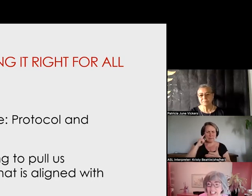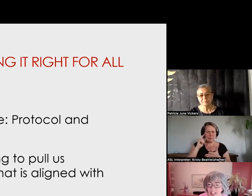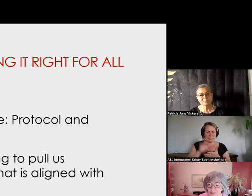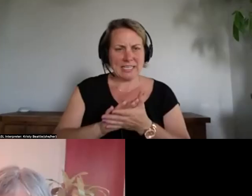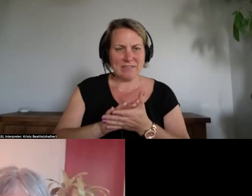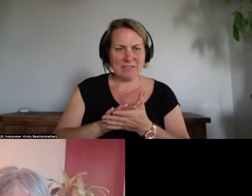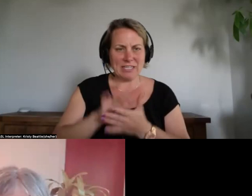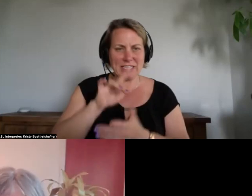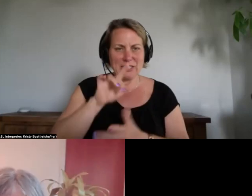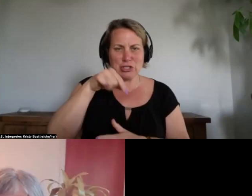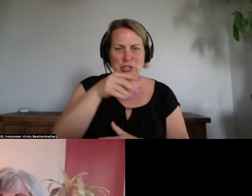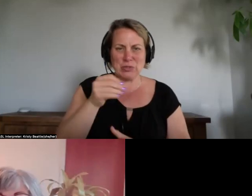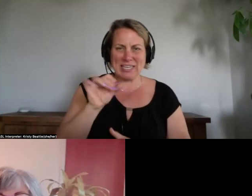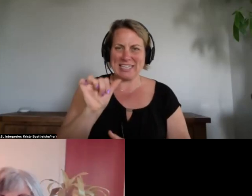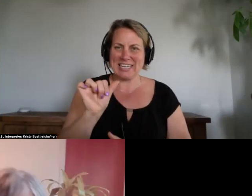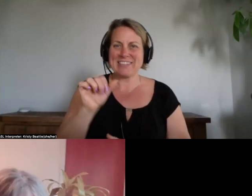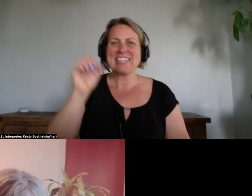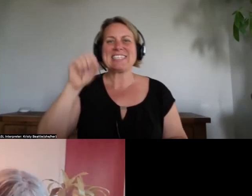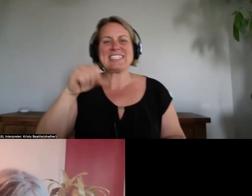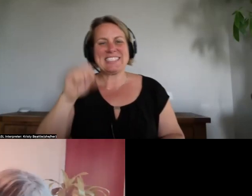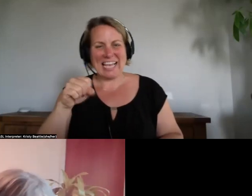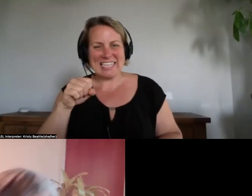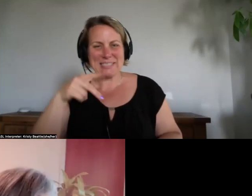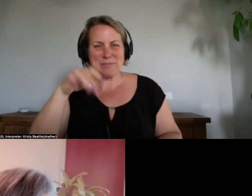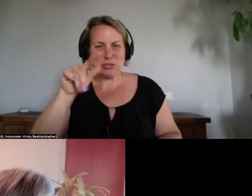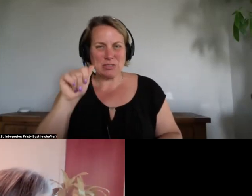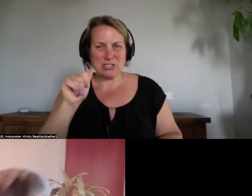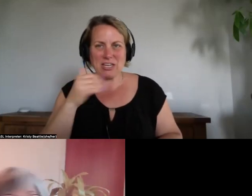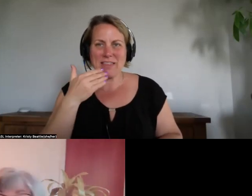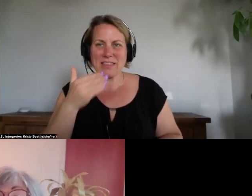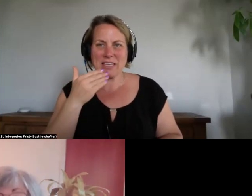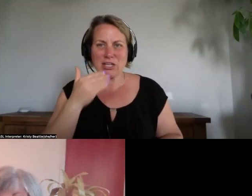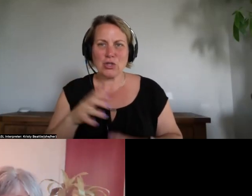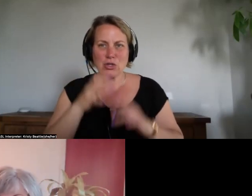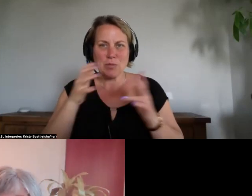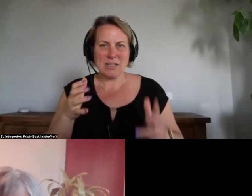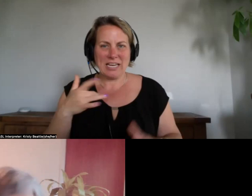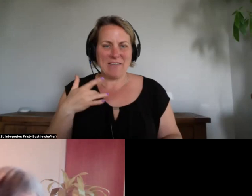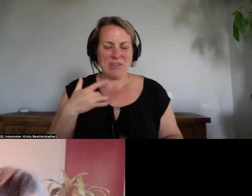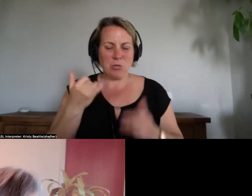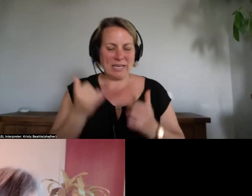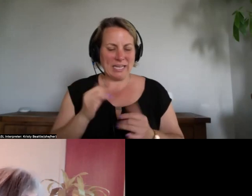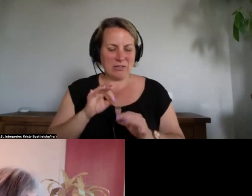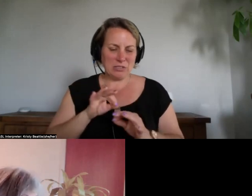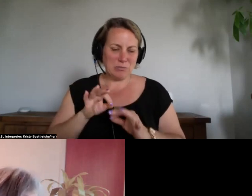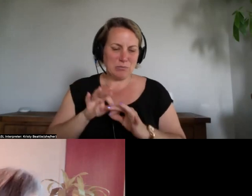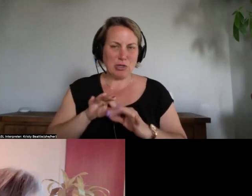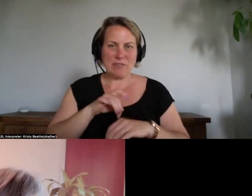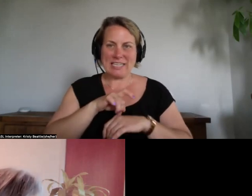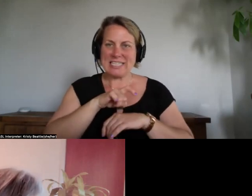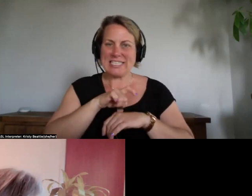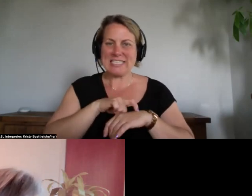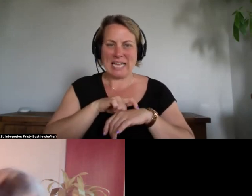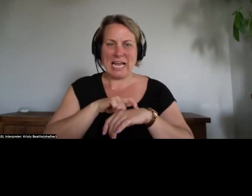is patricia thank you so much it's uh i think it's a perfect time to switch to uh